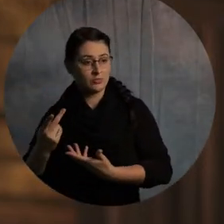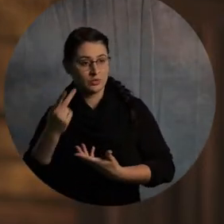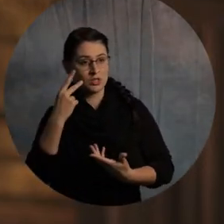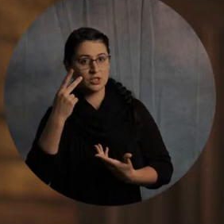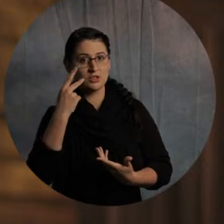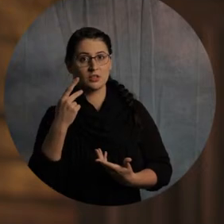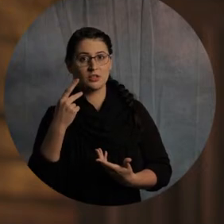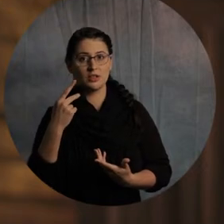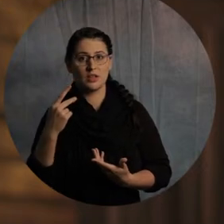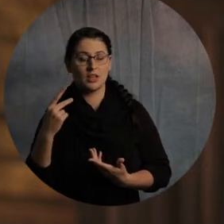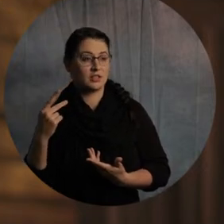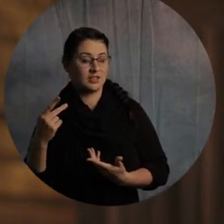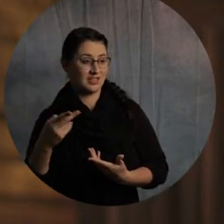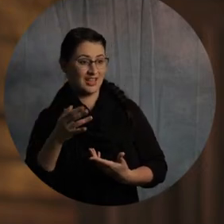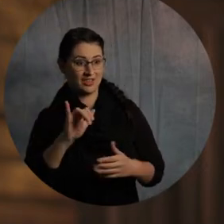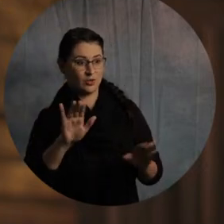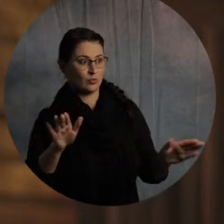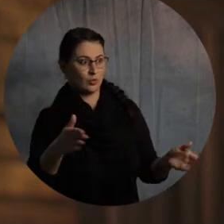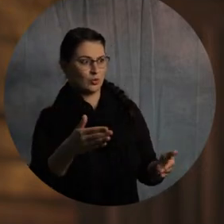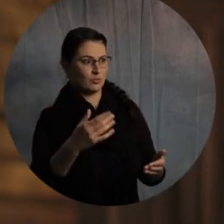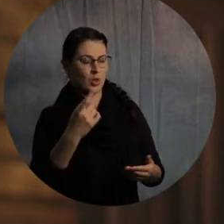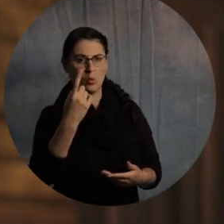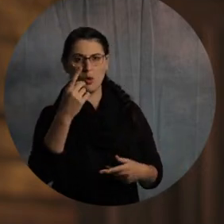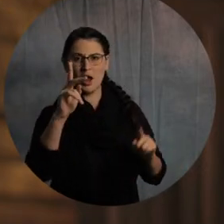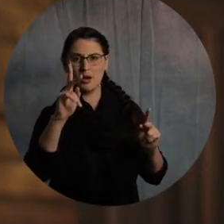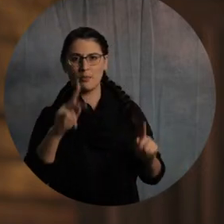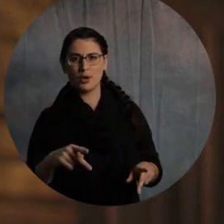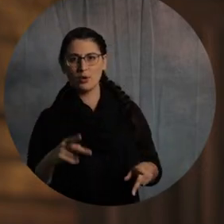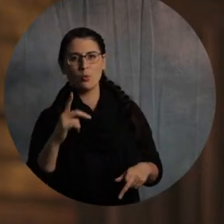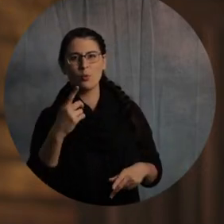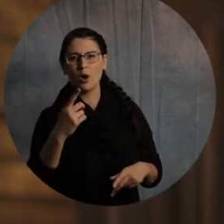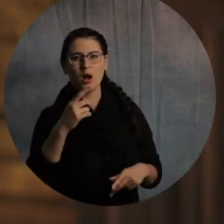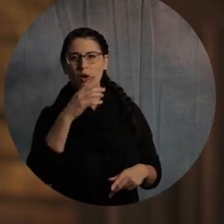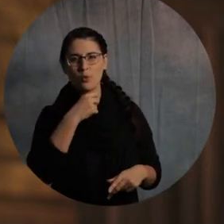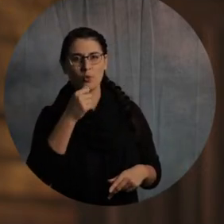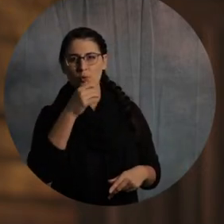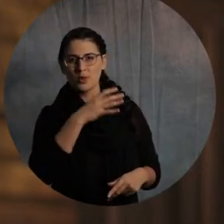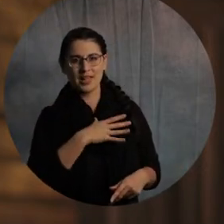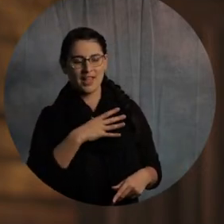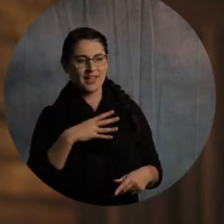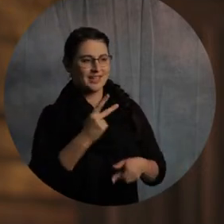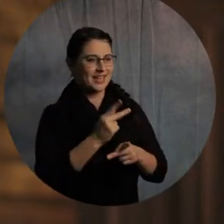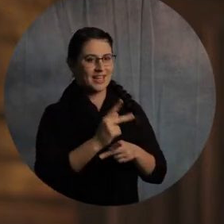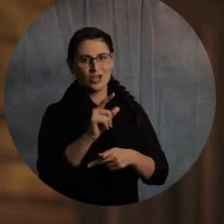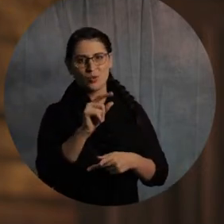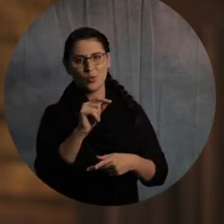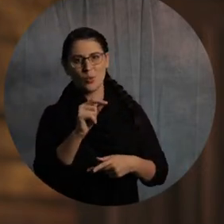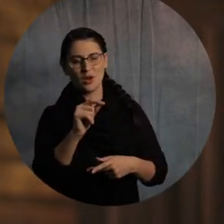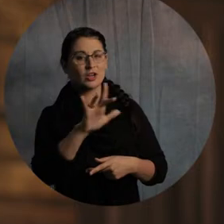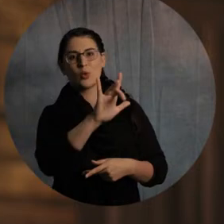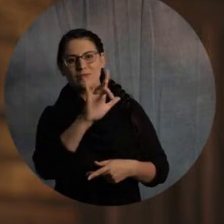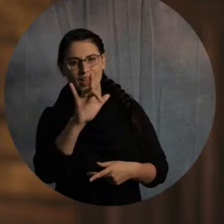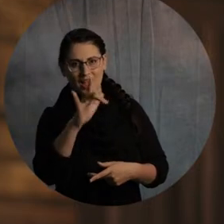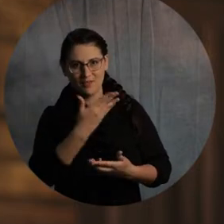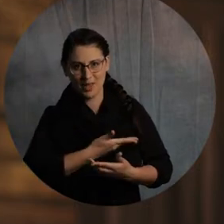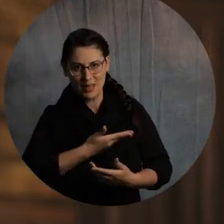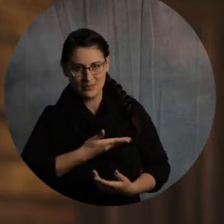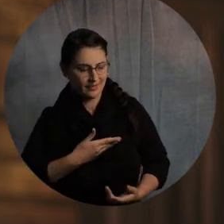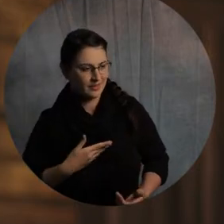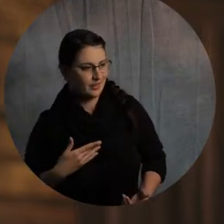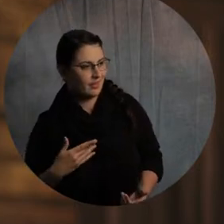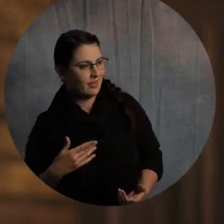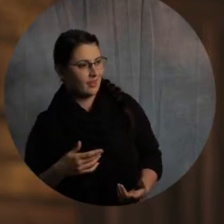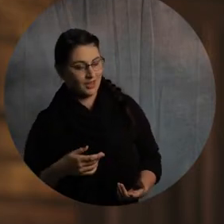all hell is breaking loose in there because there's one sweet little lady in there taking care of a 25 baby. Now,